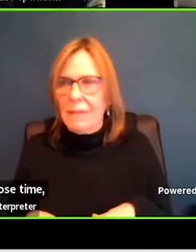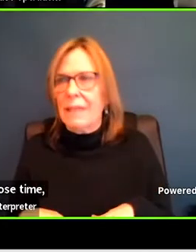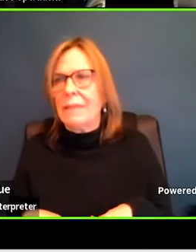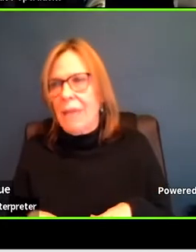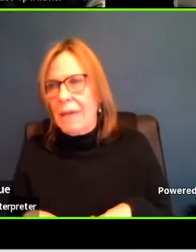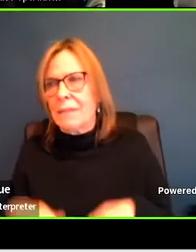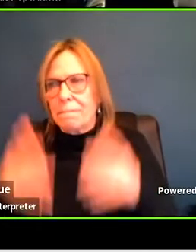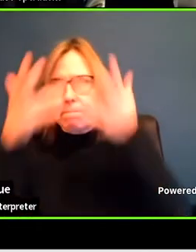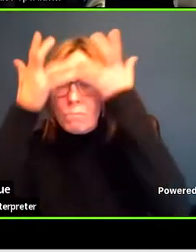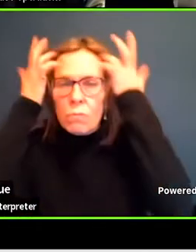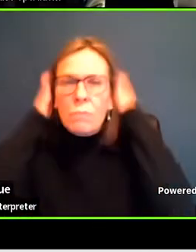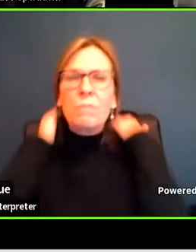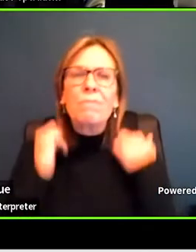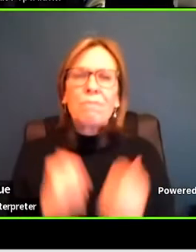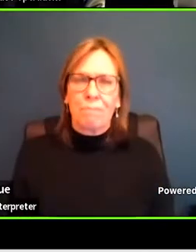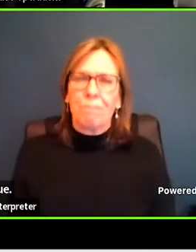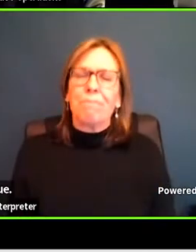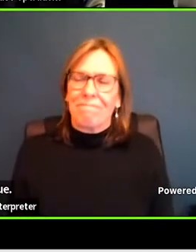Exactly. Yes.